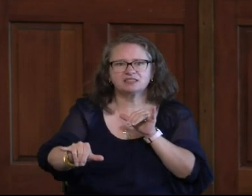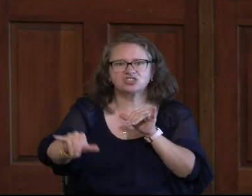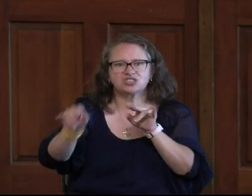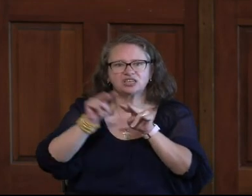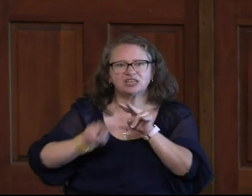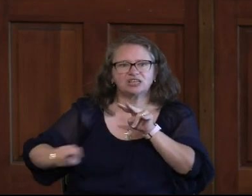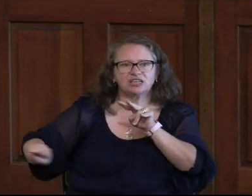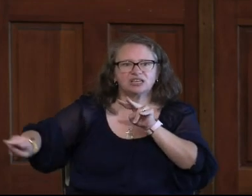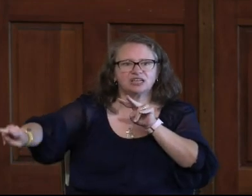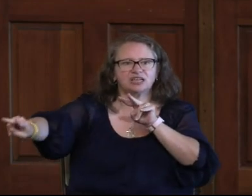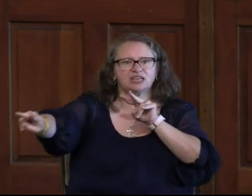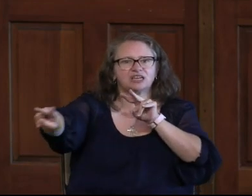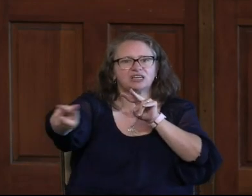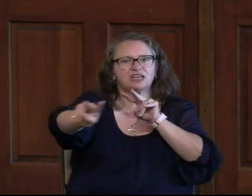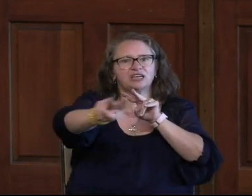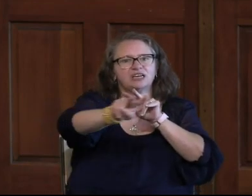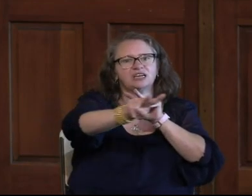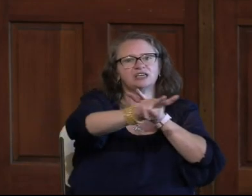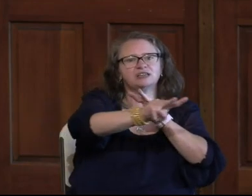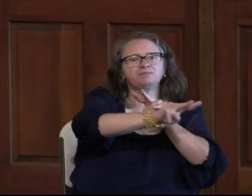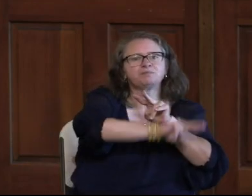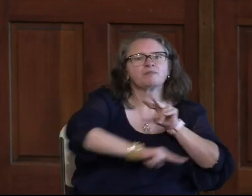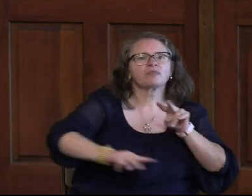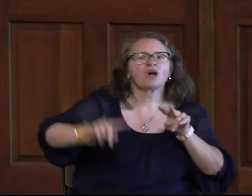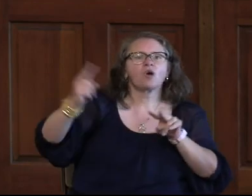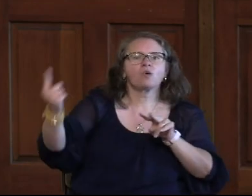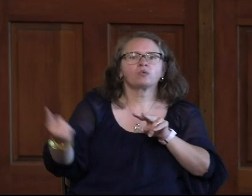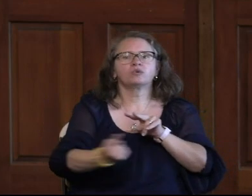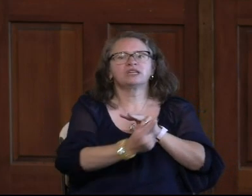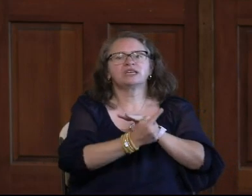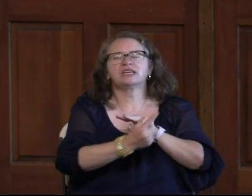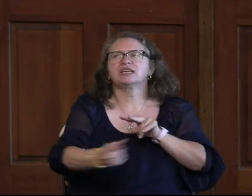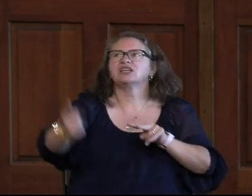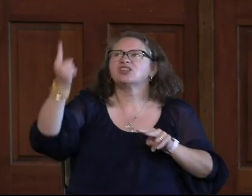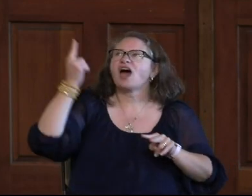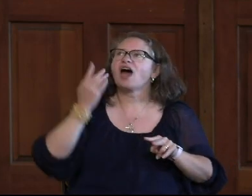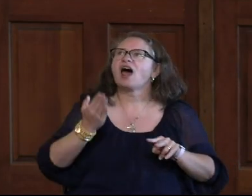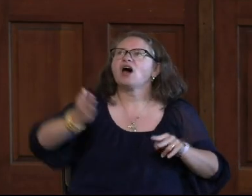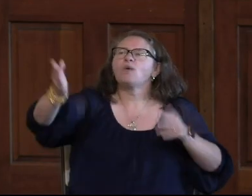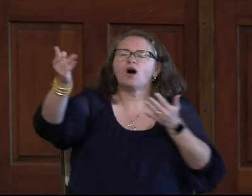Sing it out. Sing